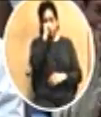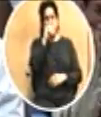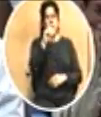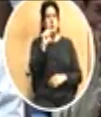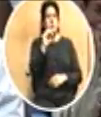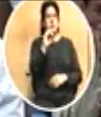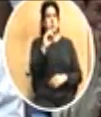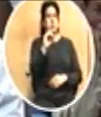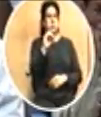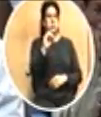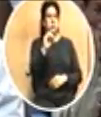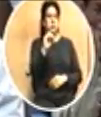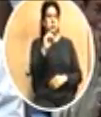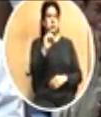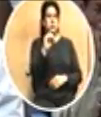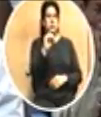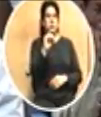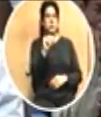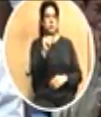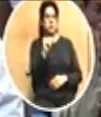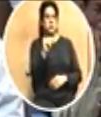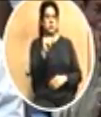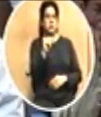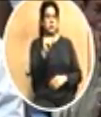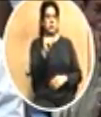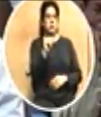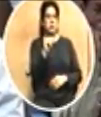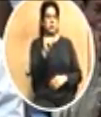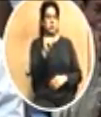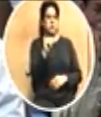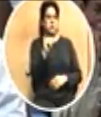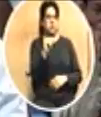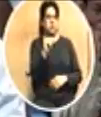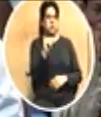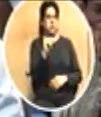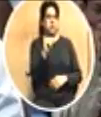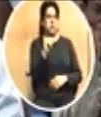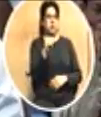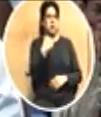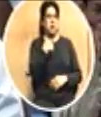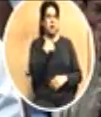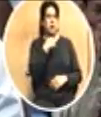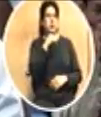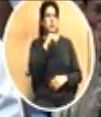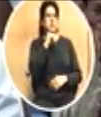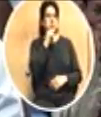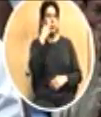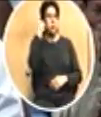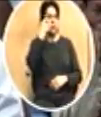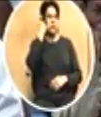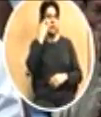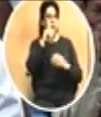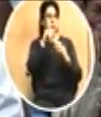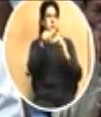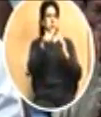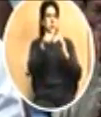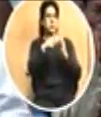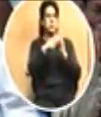votes were nullified, made worthless. I do not think a vote is worthless.